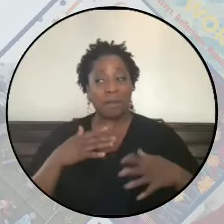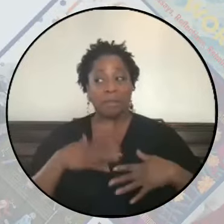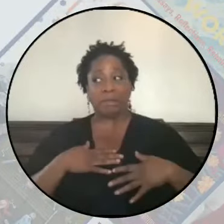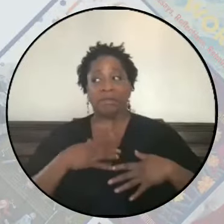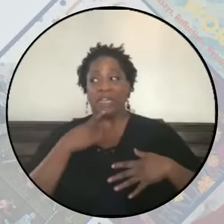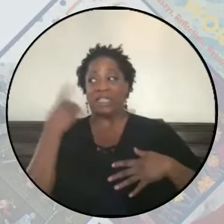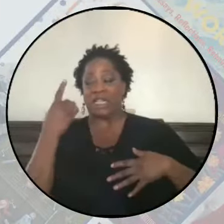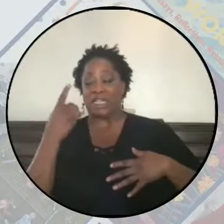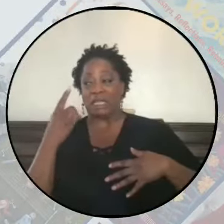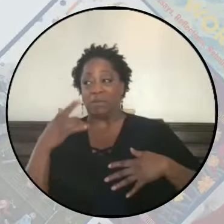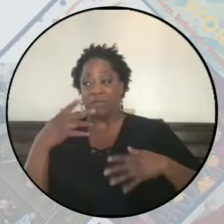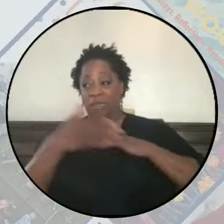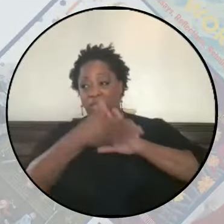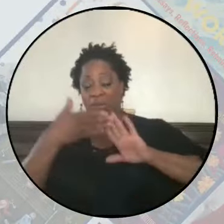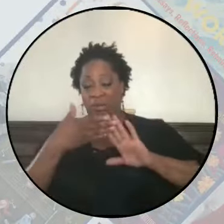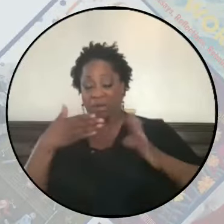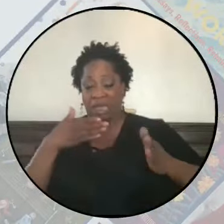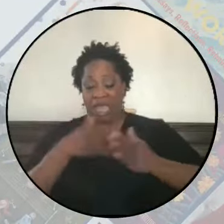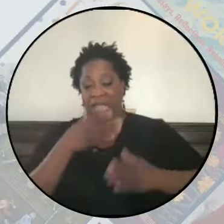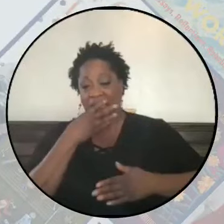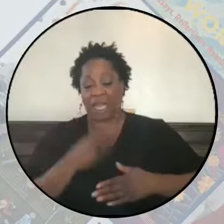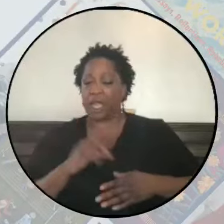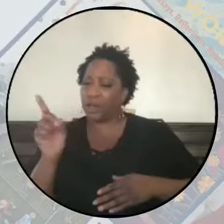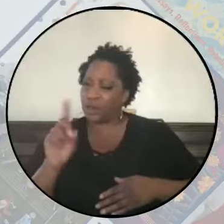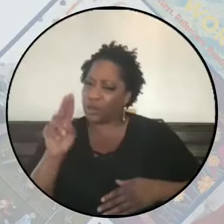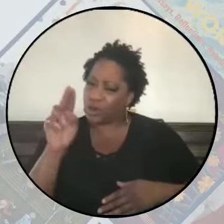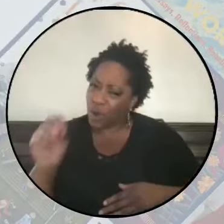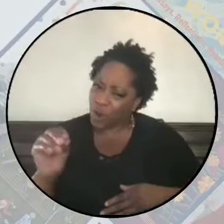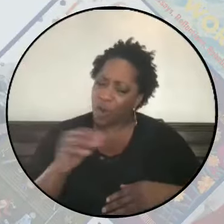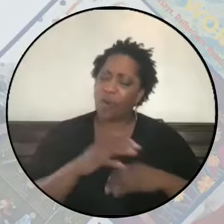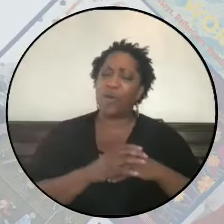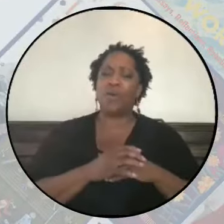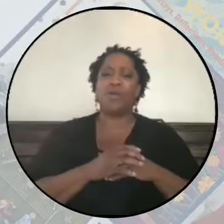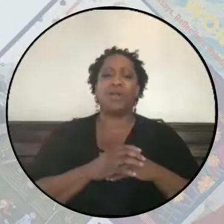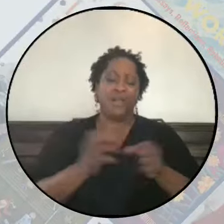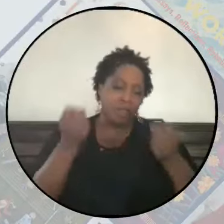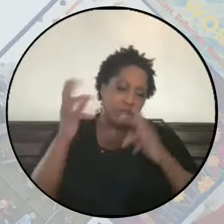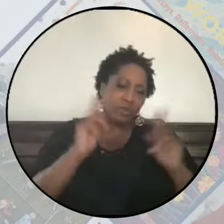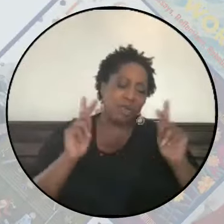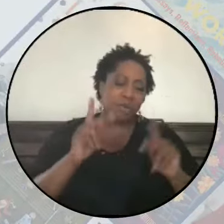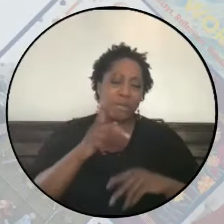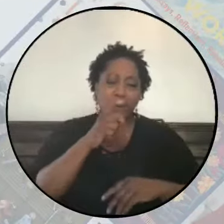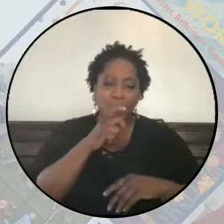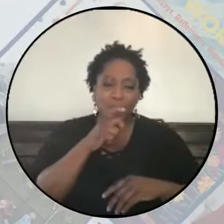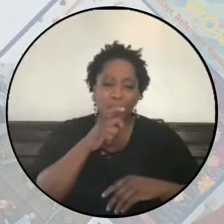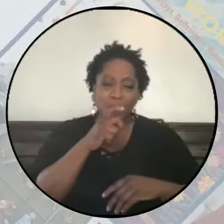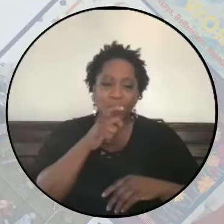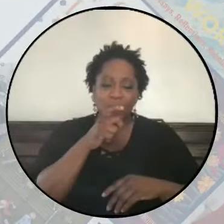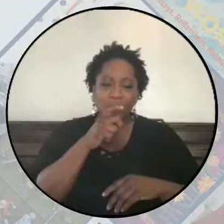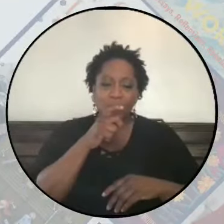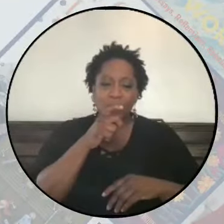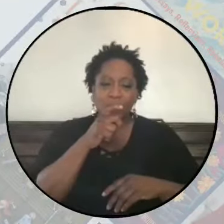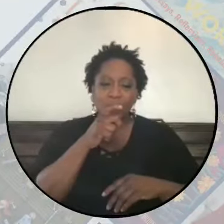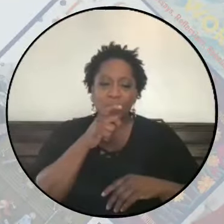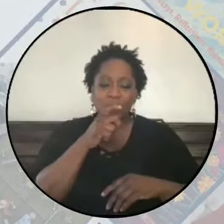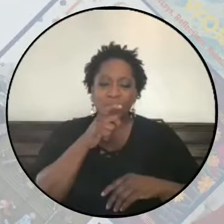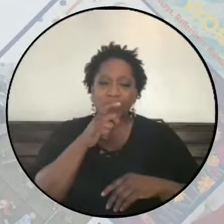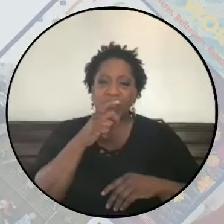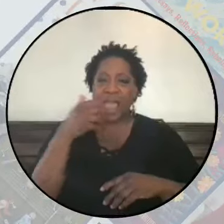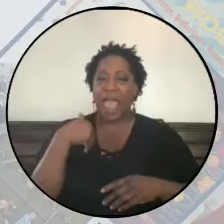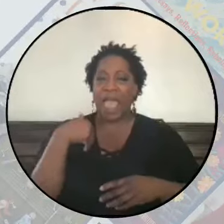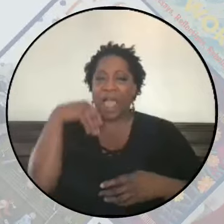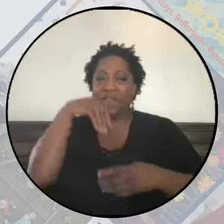you know, particularly since there are so many people who parrot the Zionists